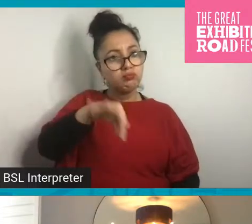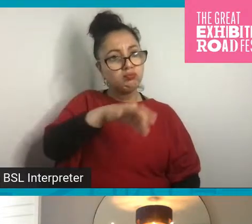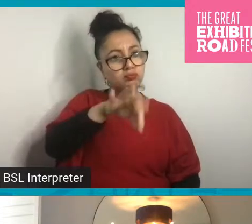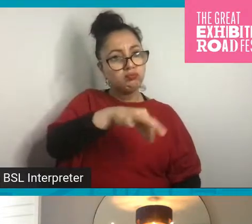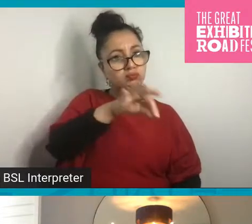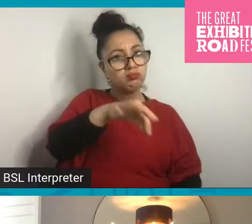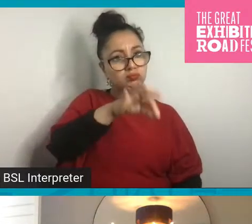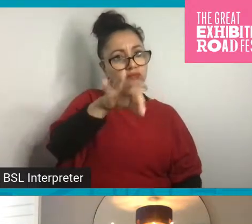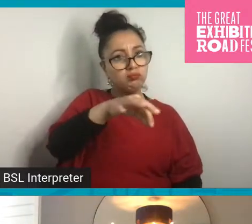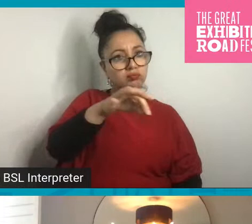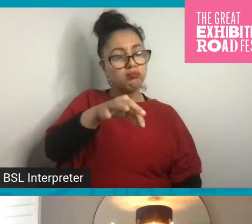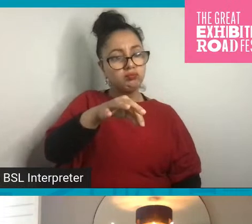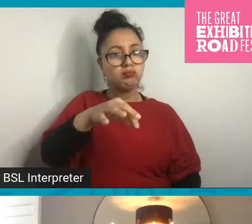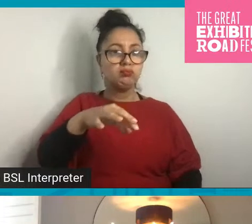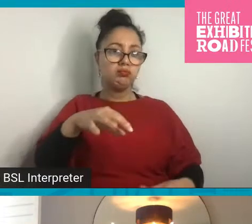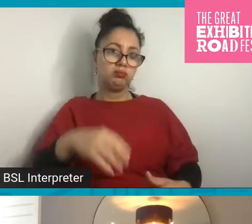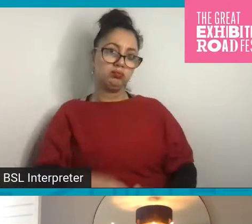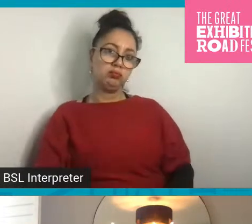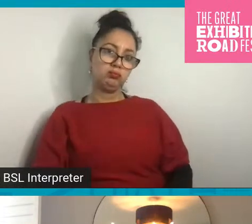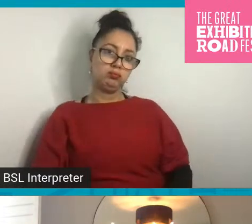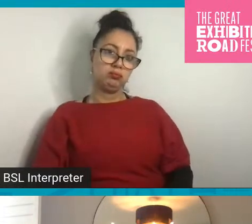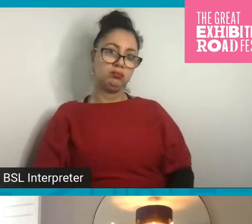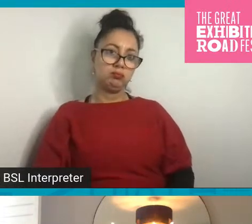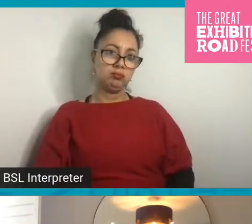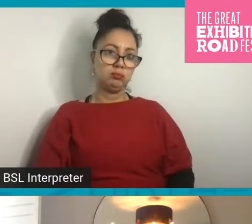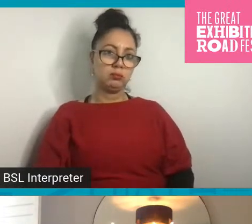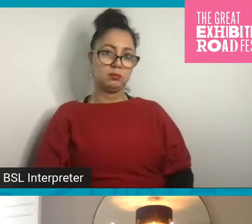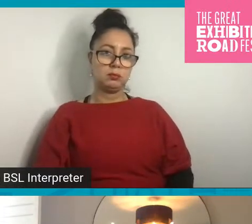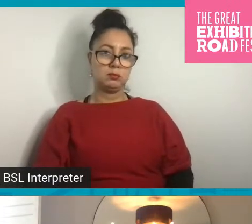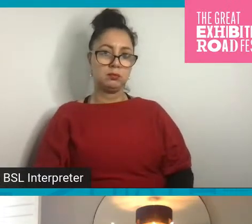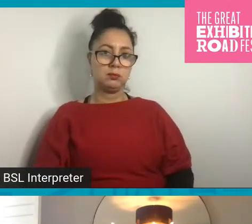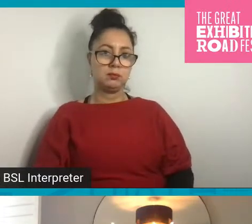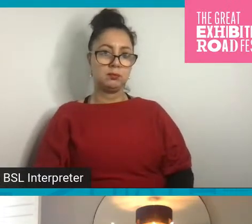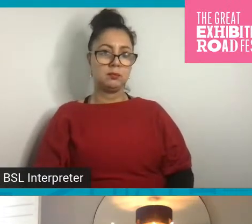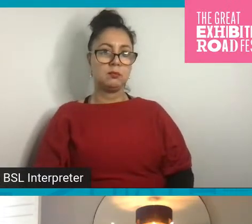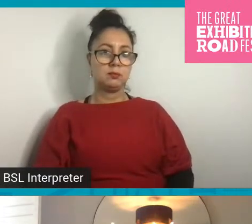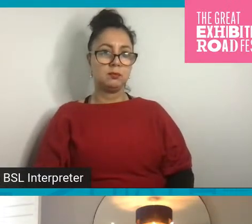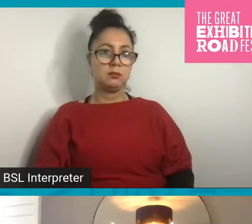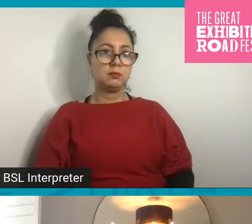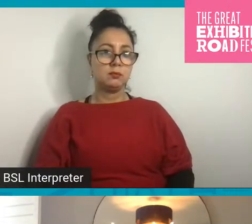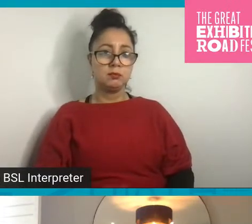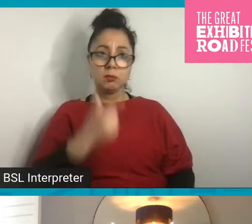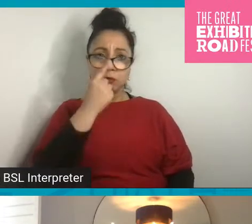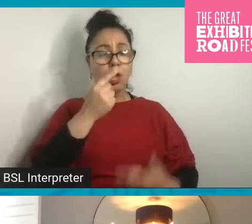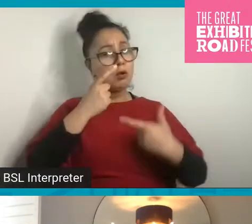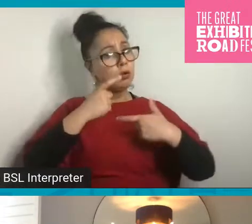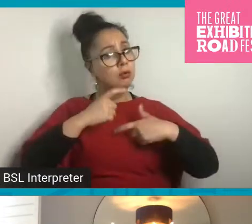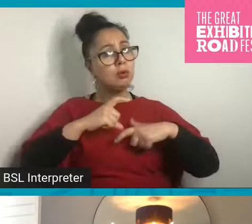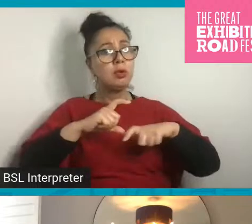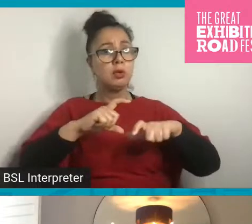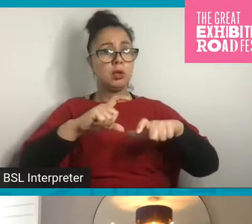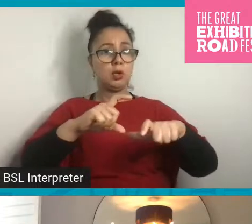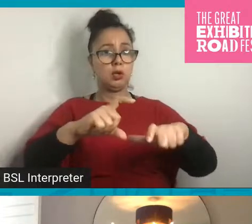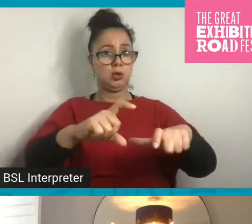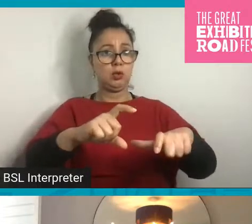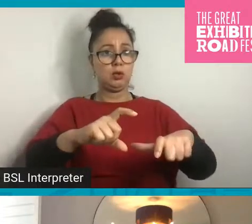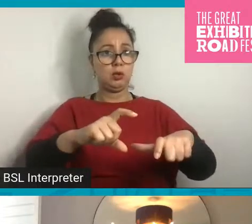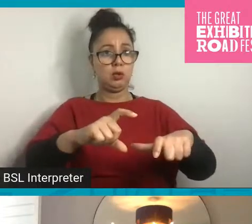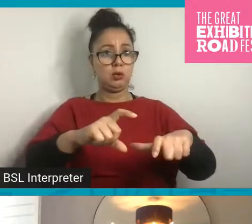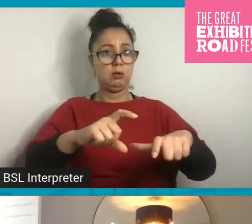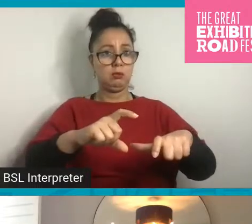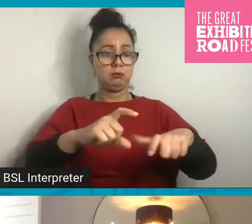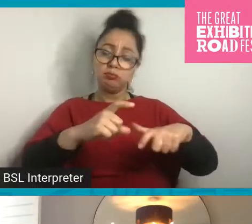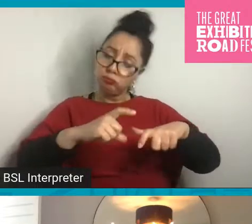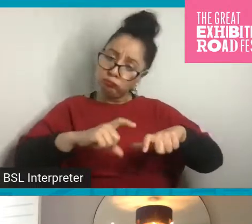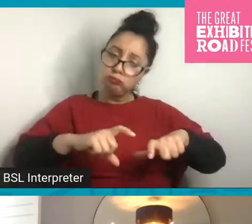with your pencil or pen. And you can continue that while Paloma and I will